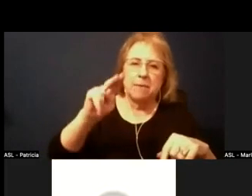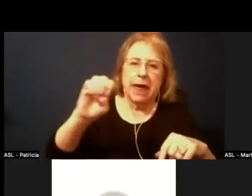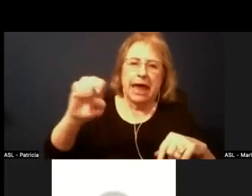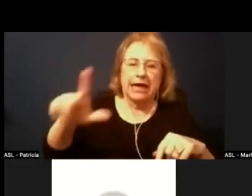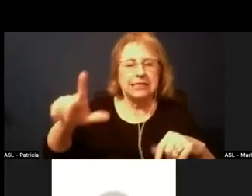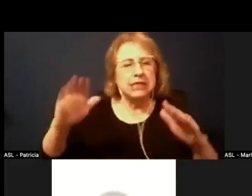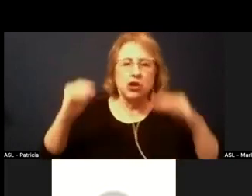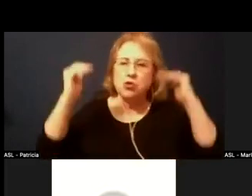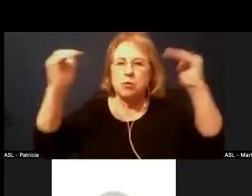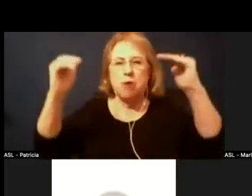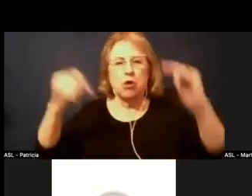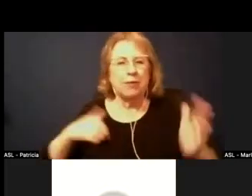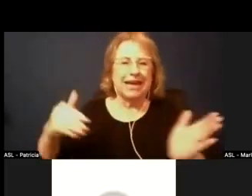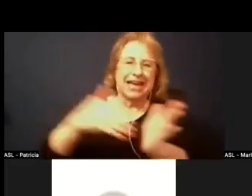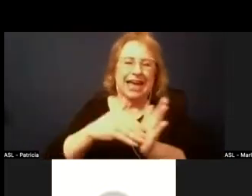think I'm good now.